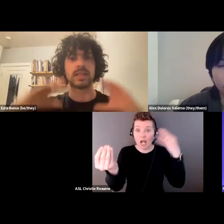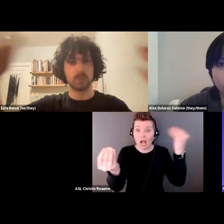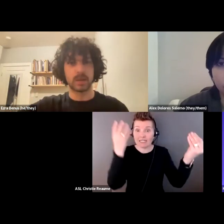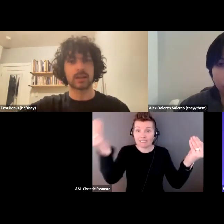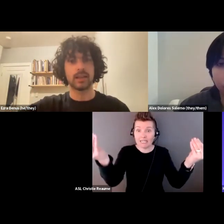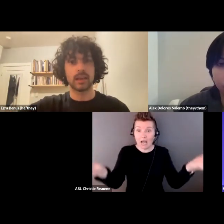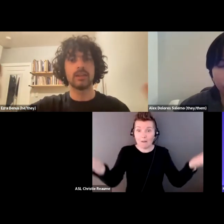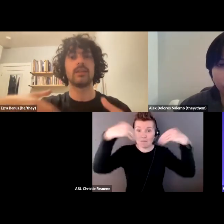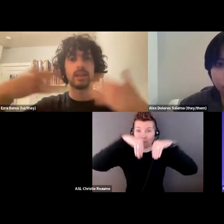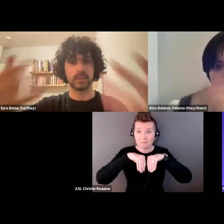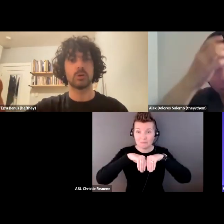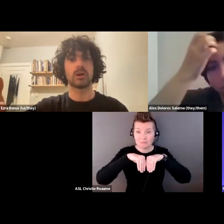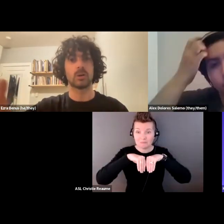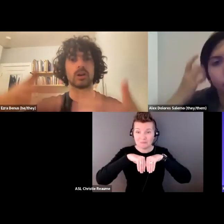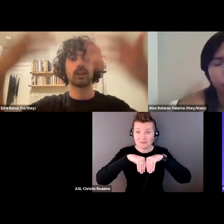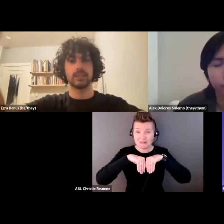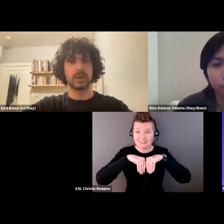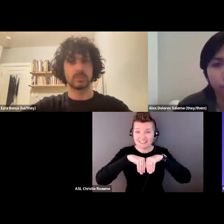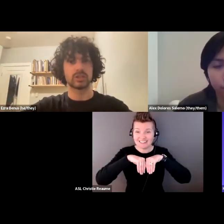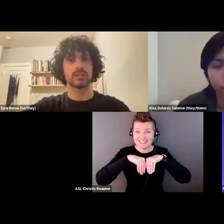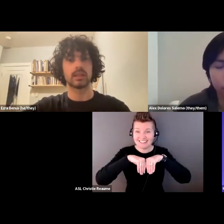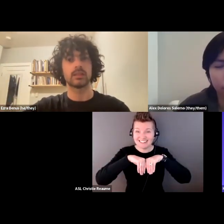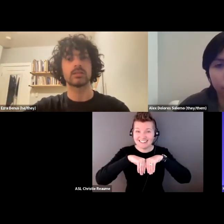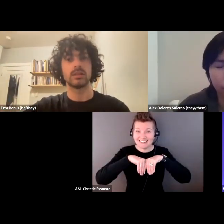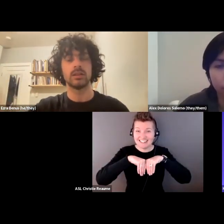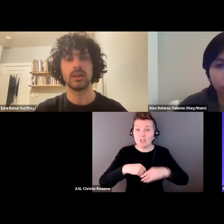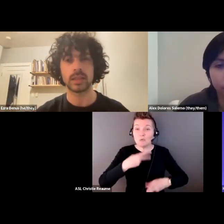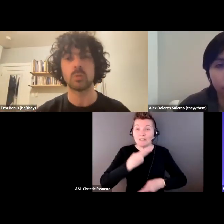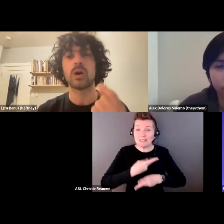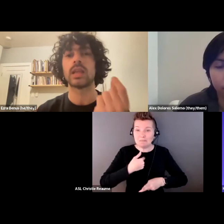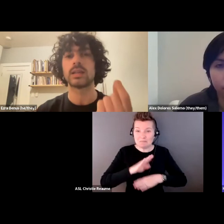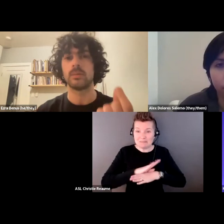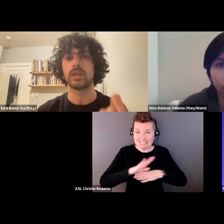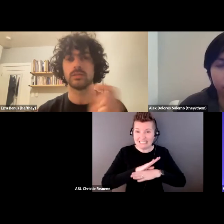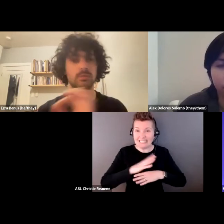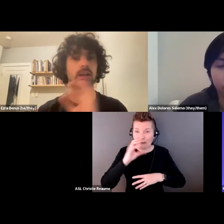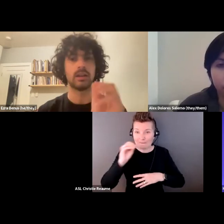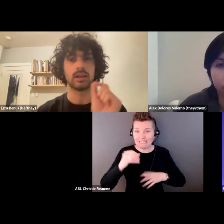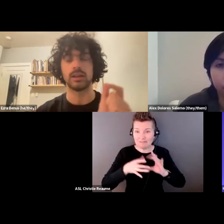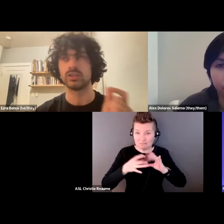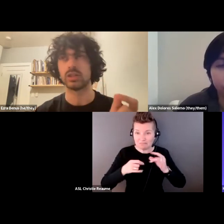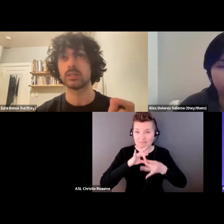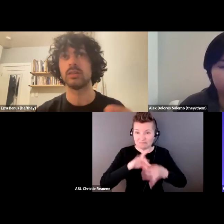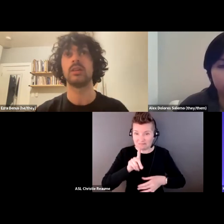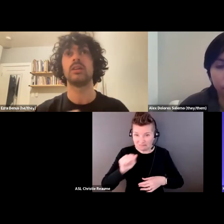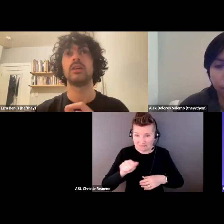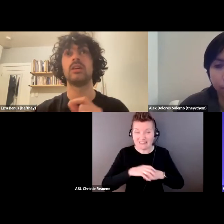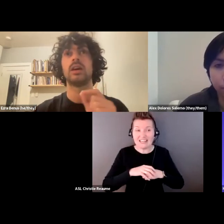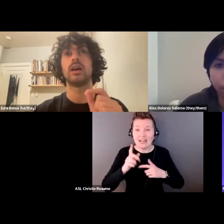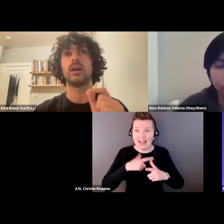it goes out back again through our work into exhibitions like this. And then one last comment, and I is just